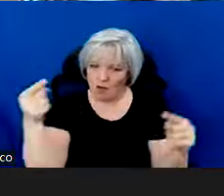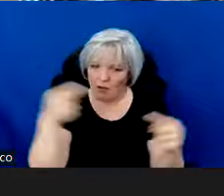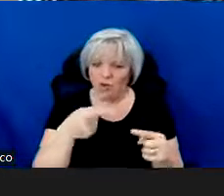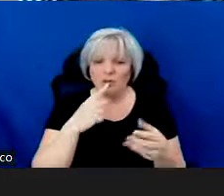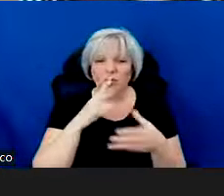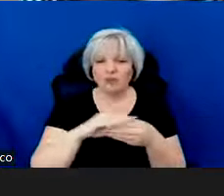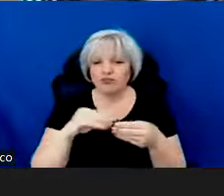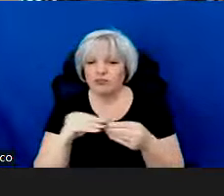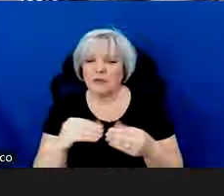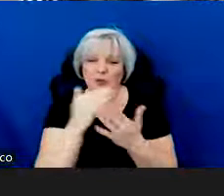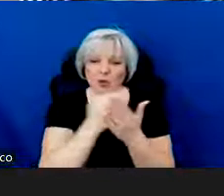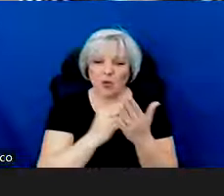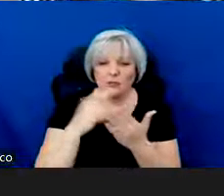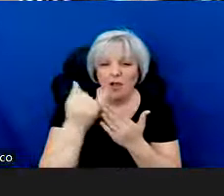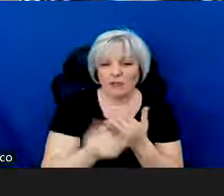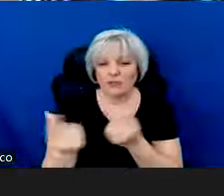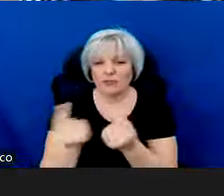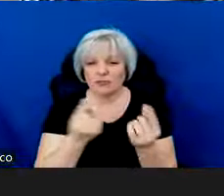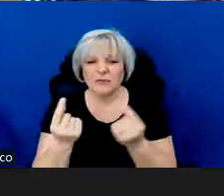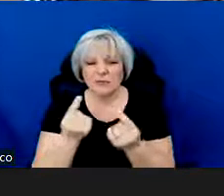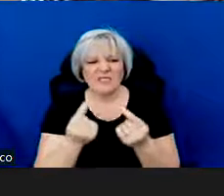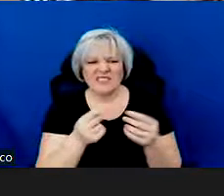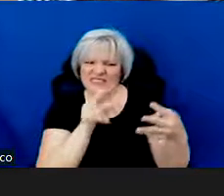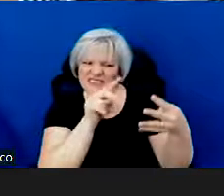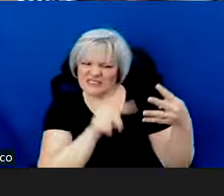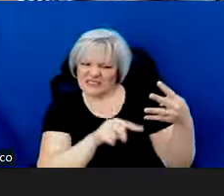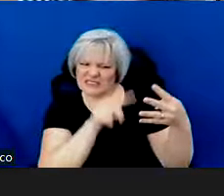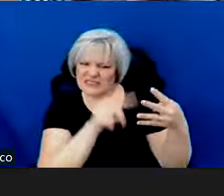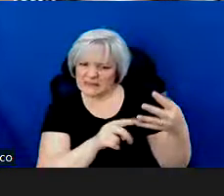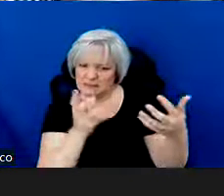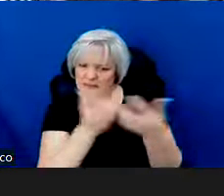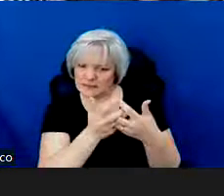and your listed project activities, address each of these criteria.